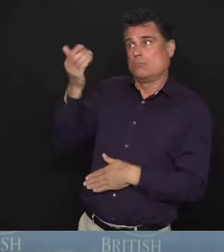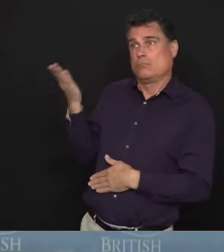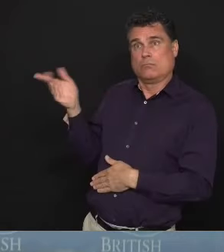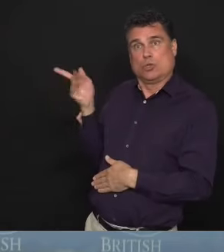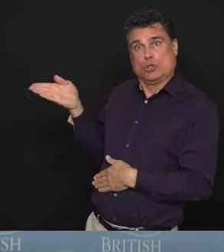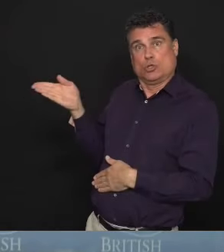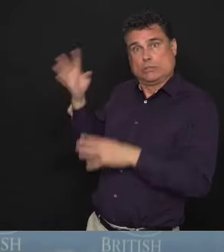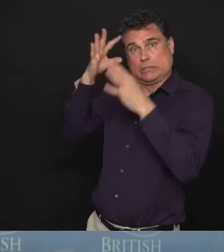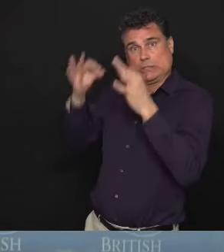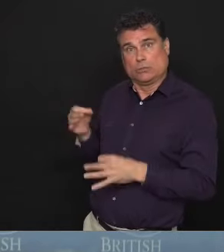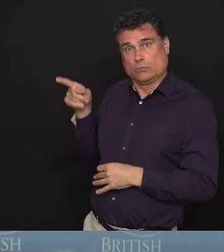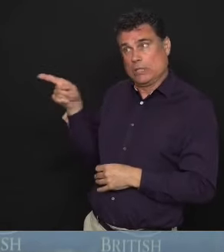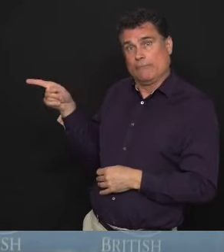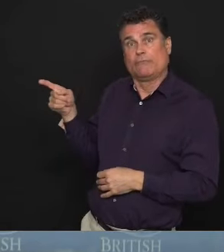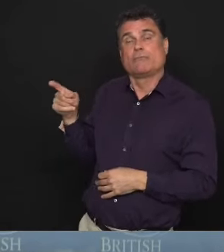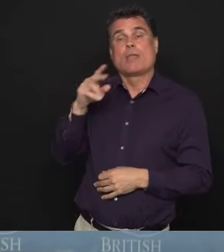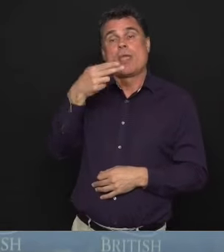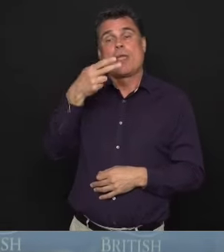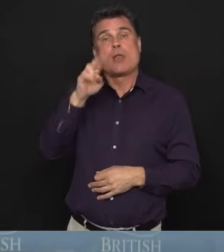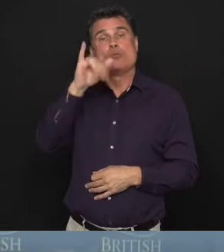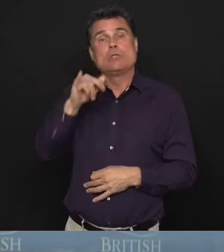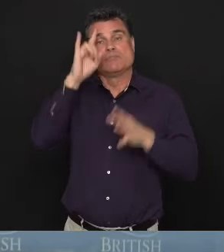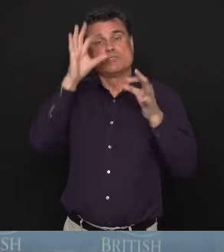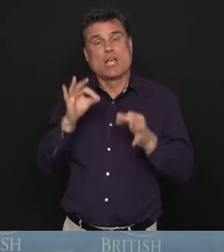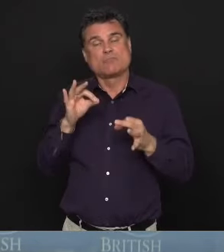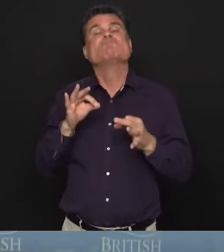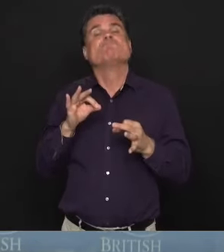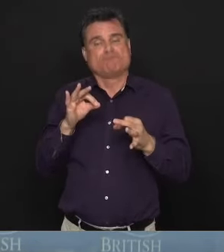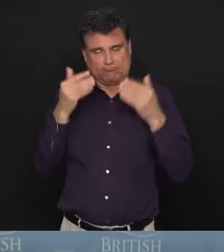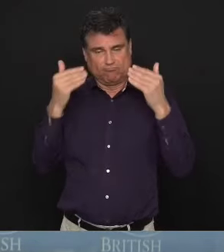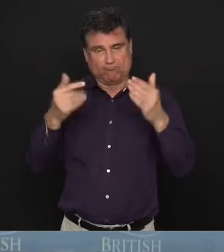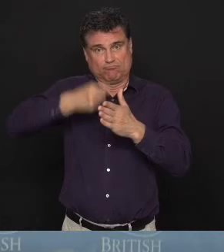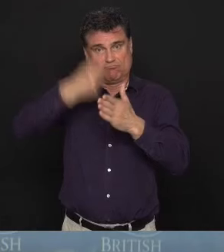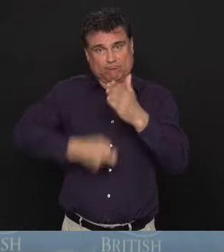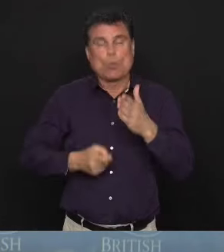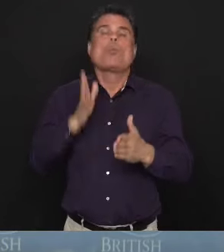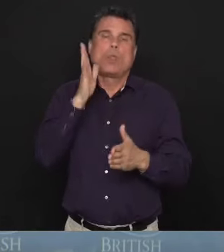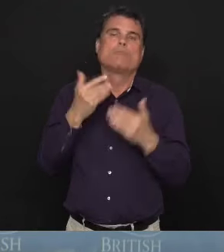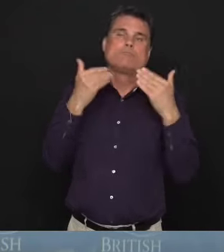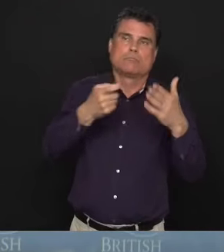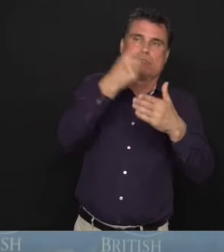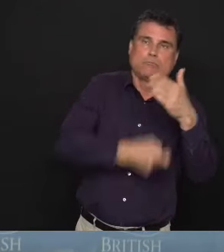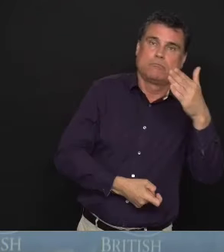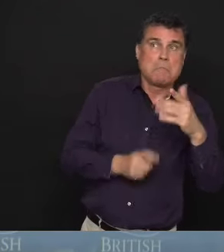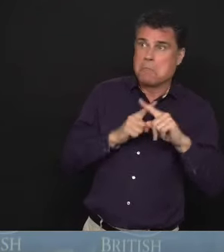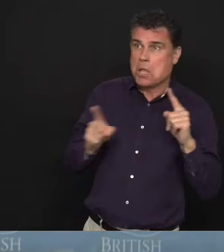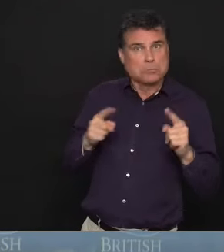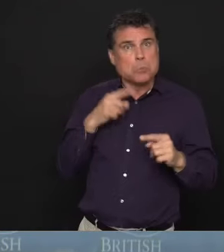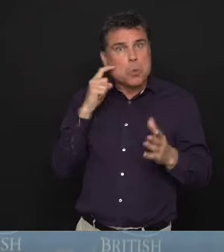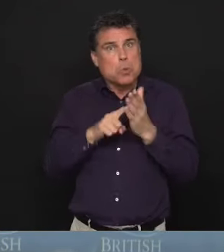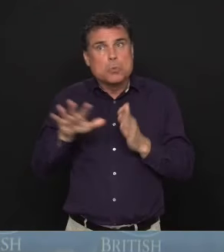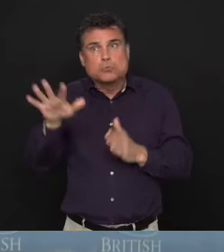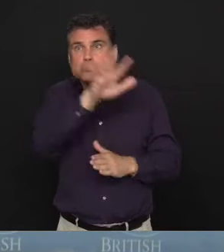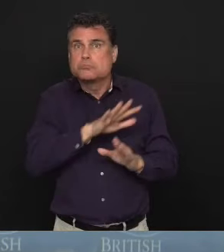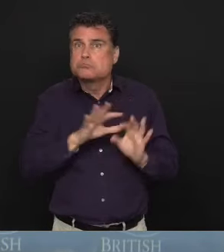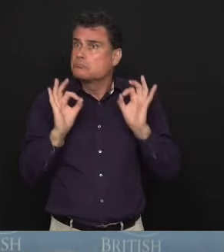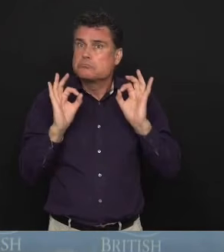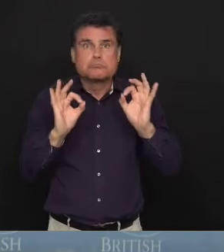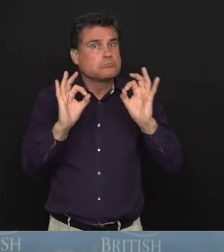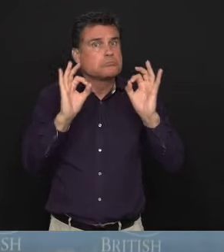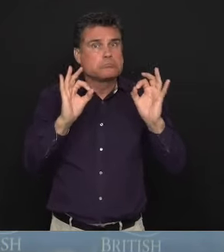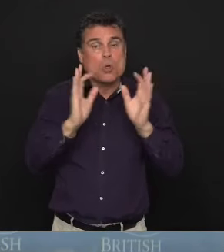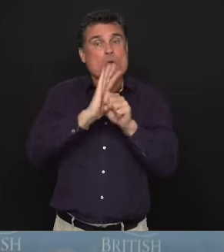What we are seeing in B.C. is the approach that is being taken is working. We are seeing the curve